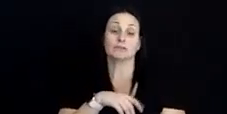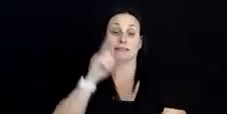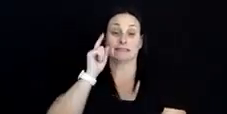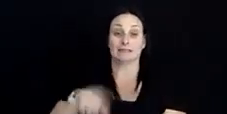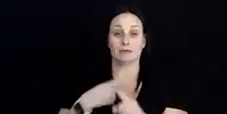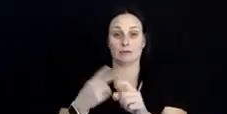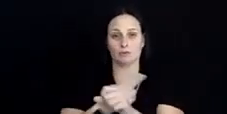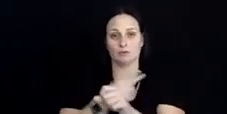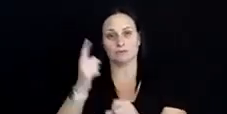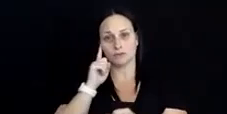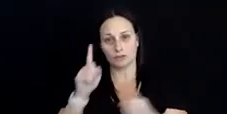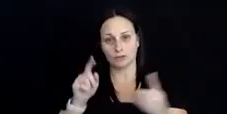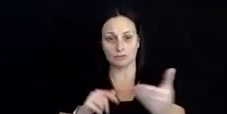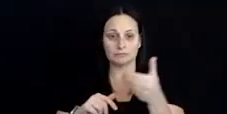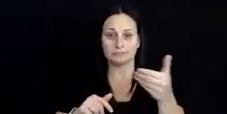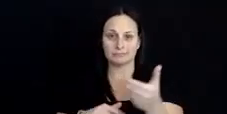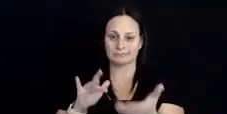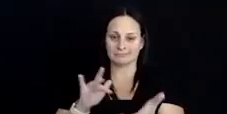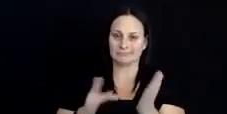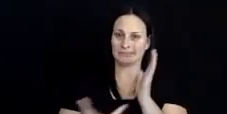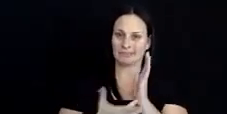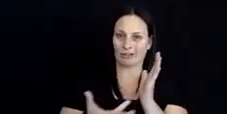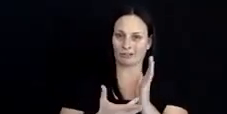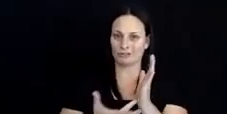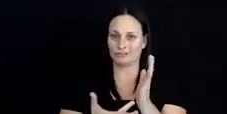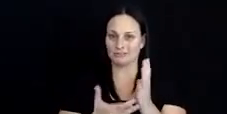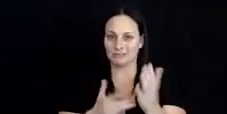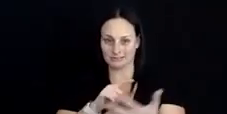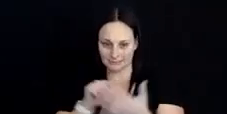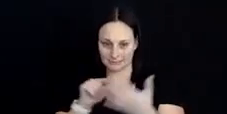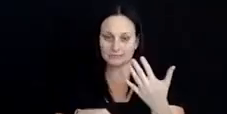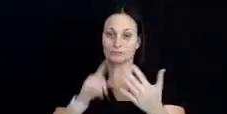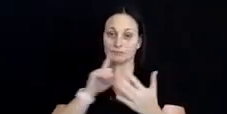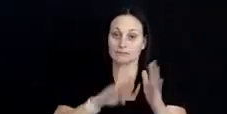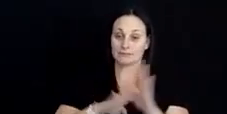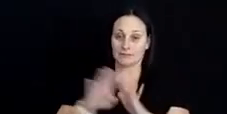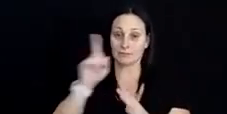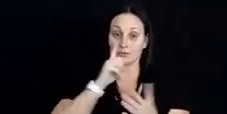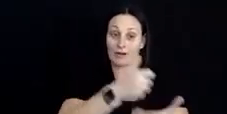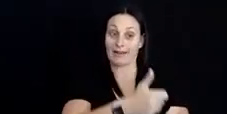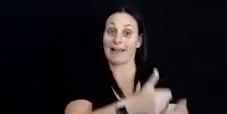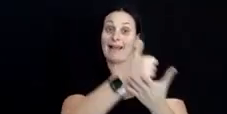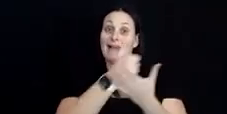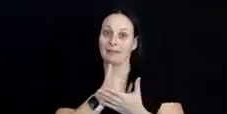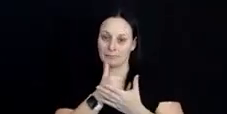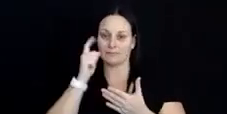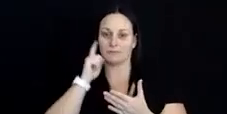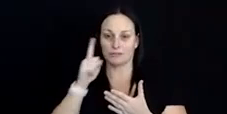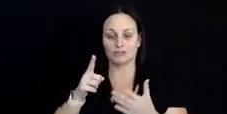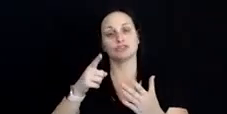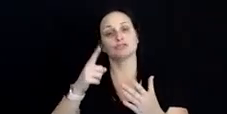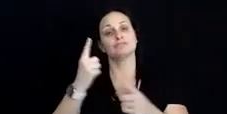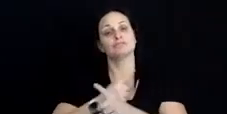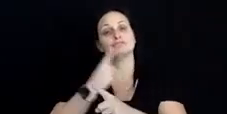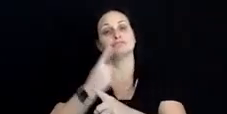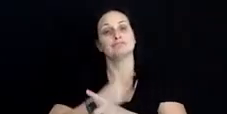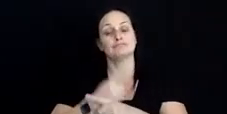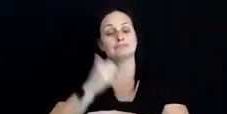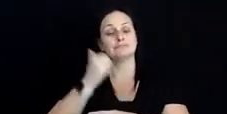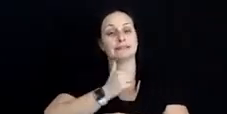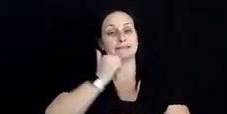use of mobile and wireless technologies that have been developed to aid us in our general day-to-day outcomes,